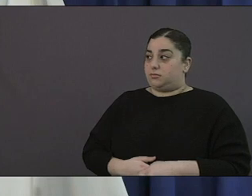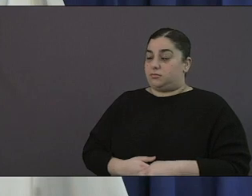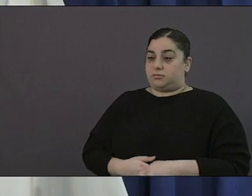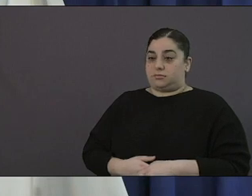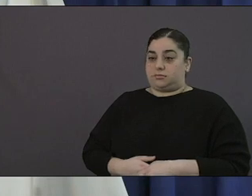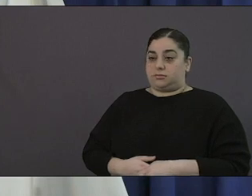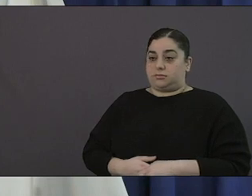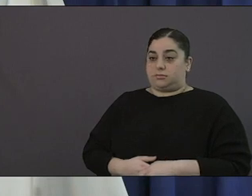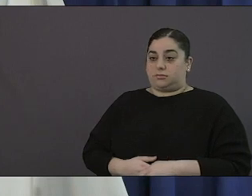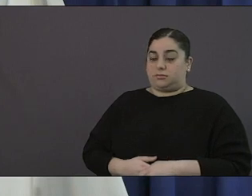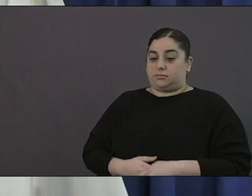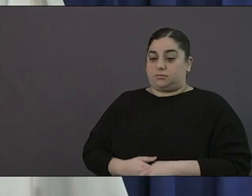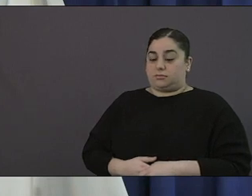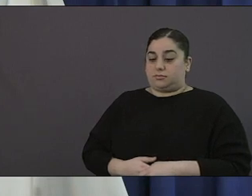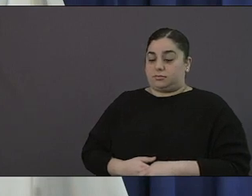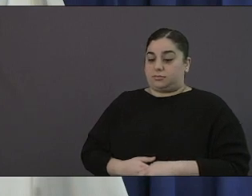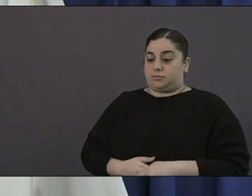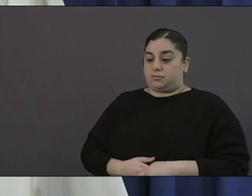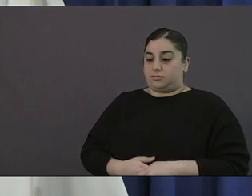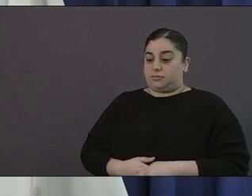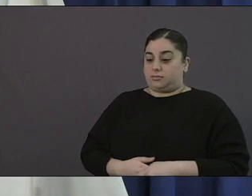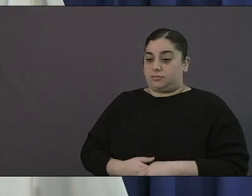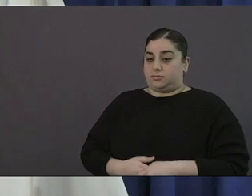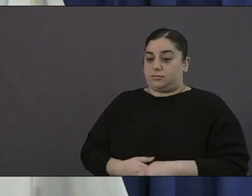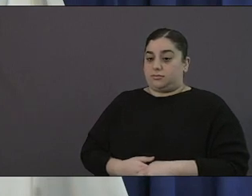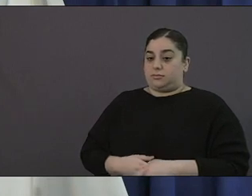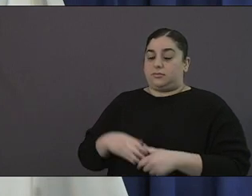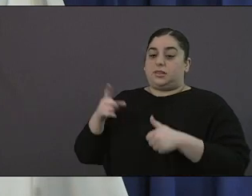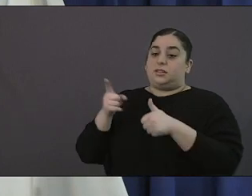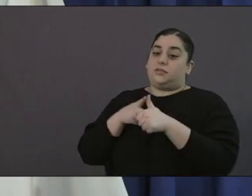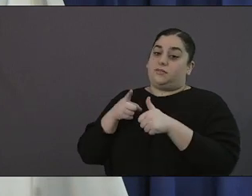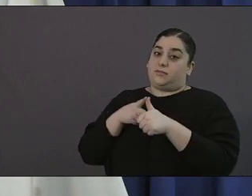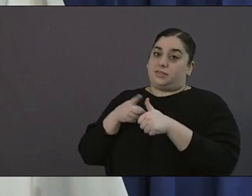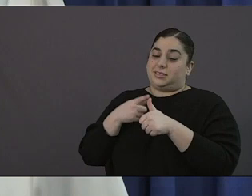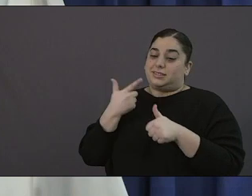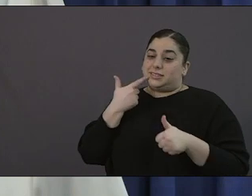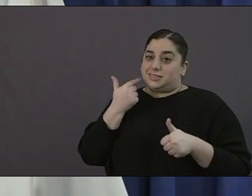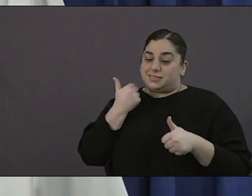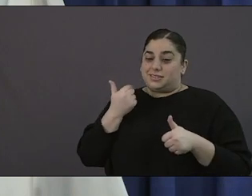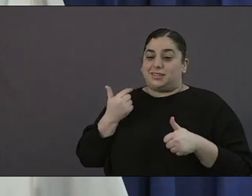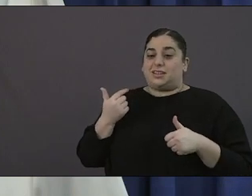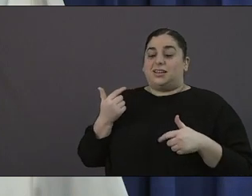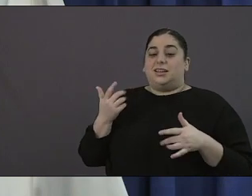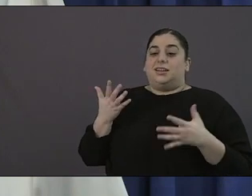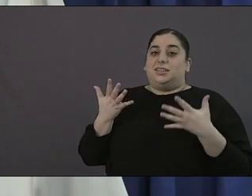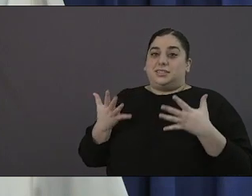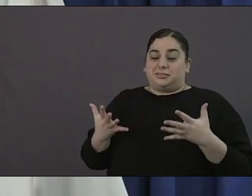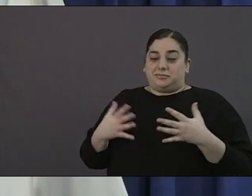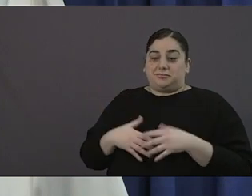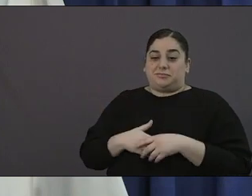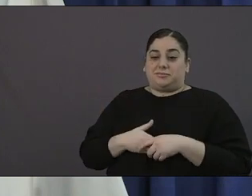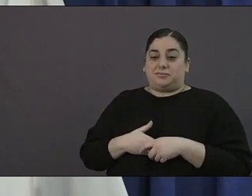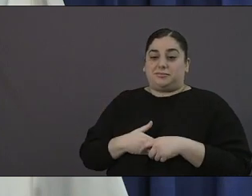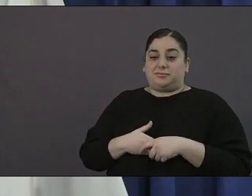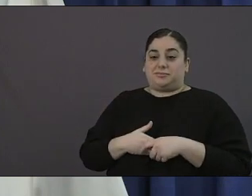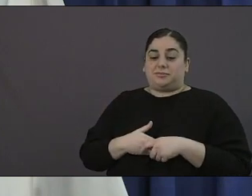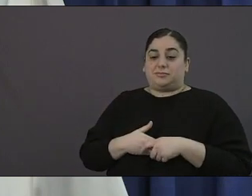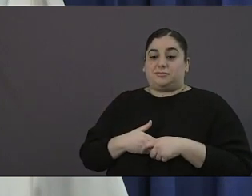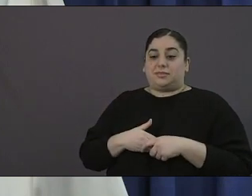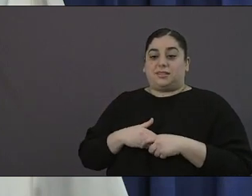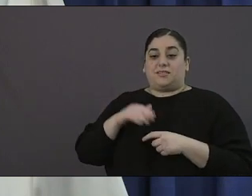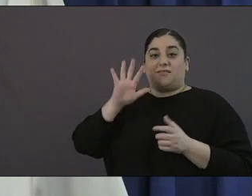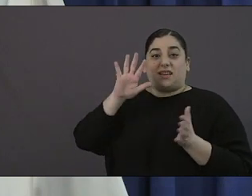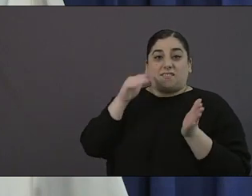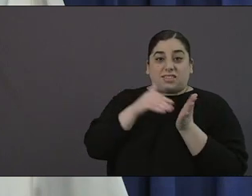in a bunch here um so first off um there are thousands of people that are living on the street in our town in